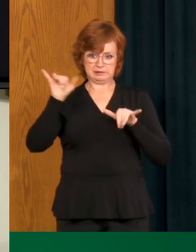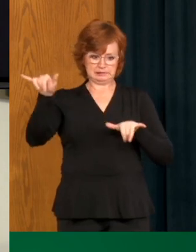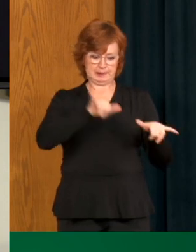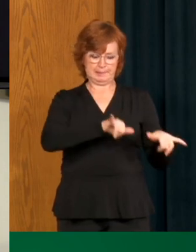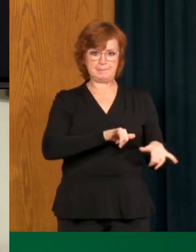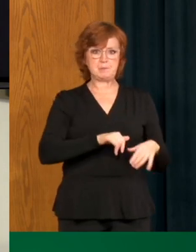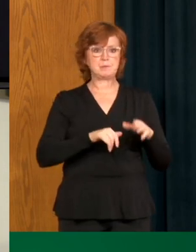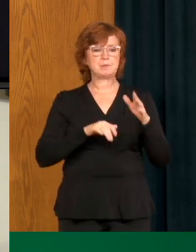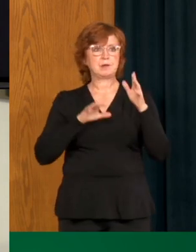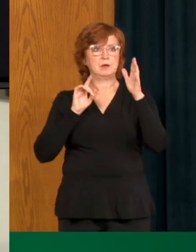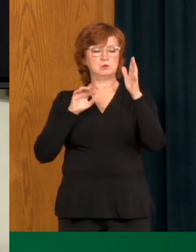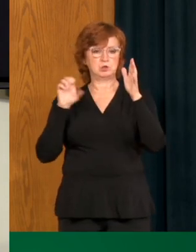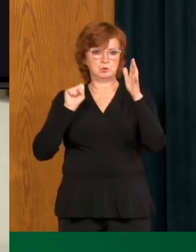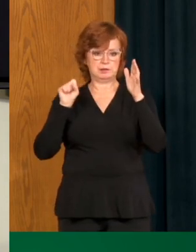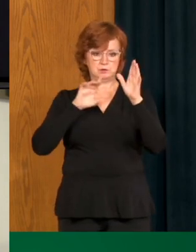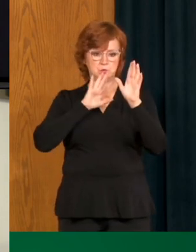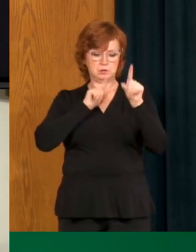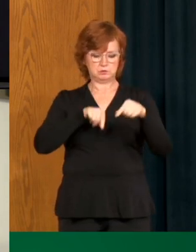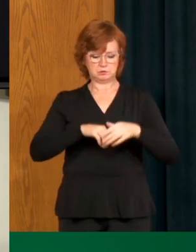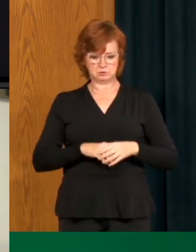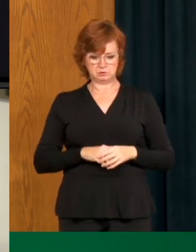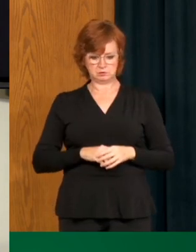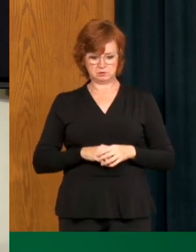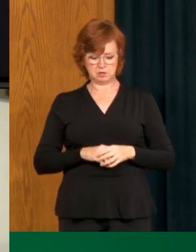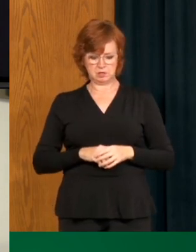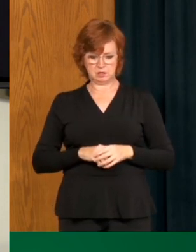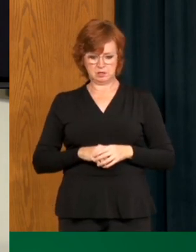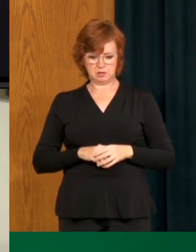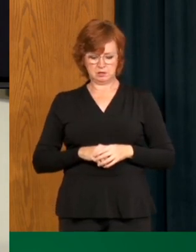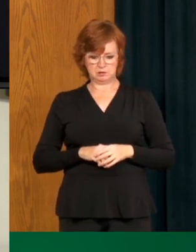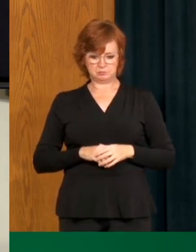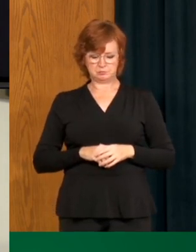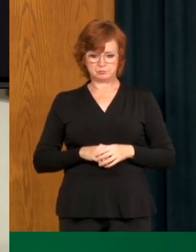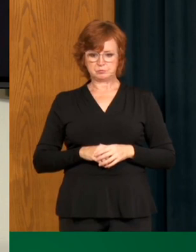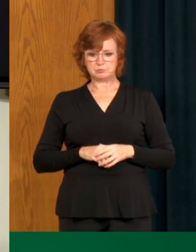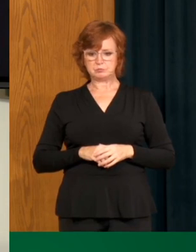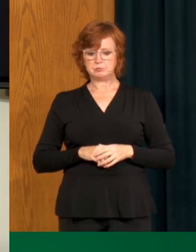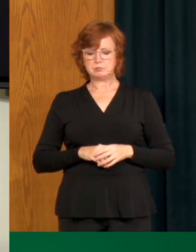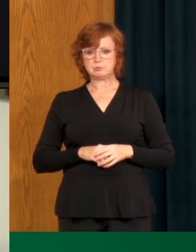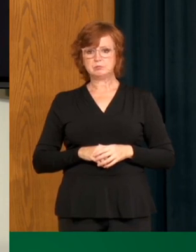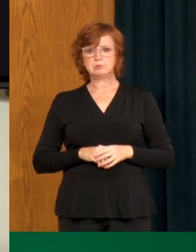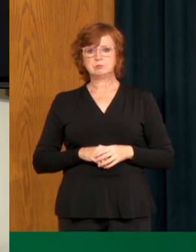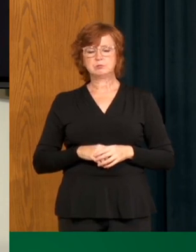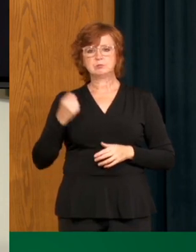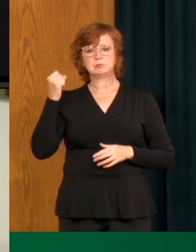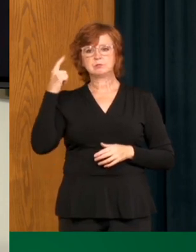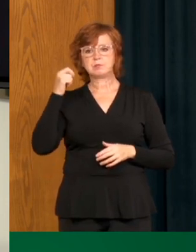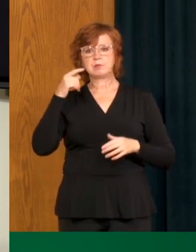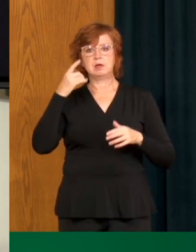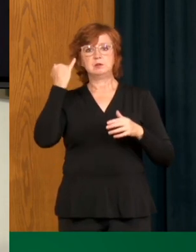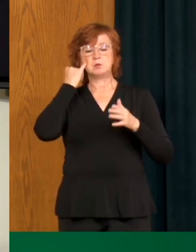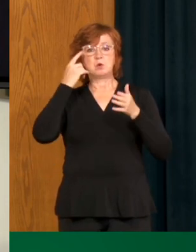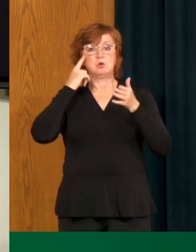Thank you. whenever we look at infectious disease epidemiology, it's well defined that, you know,